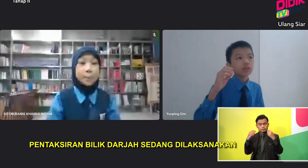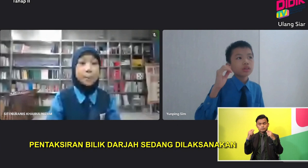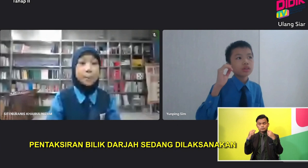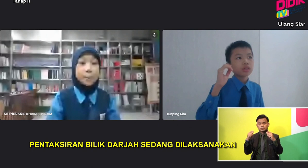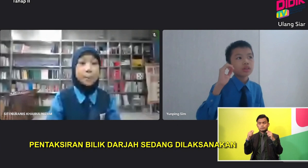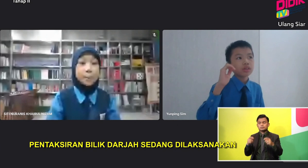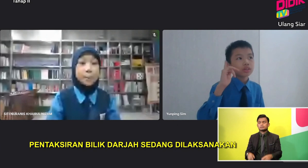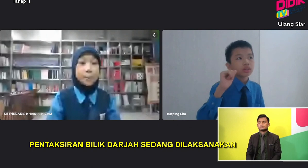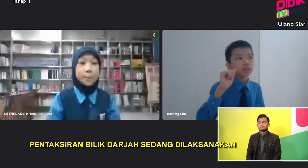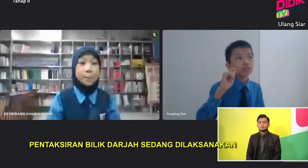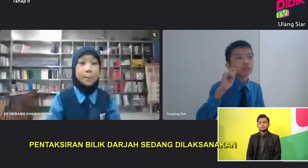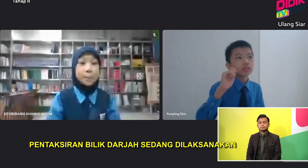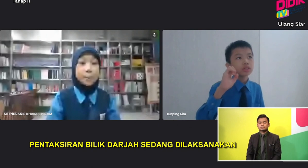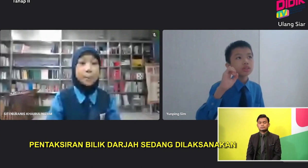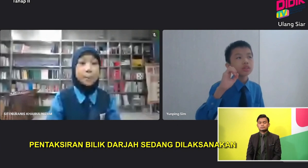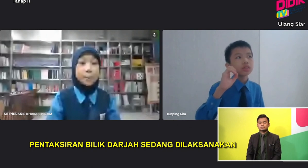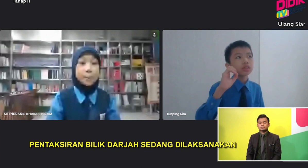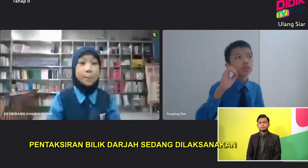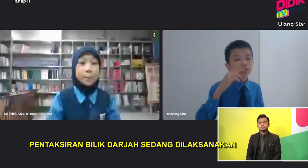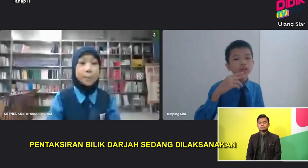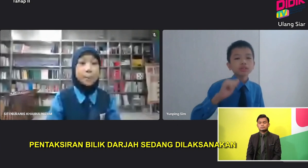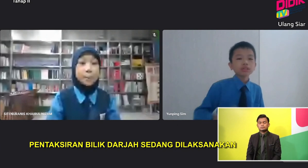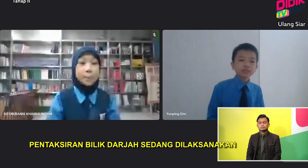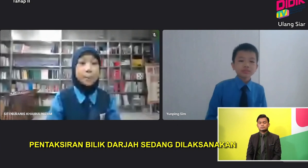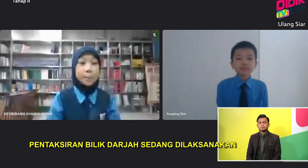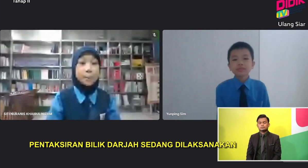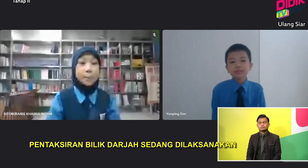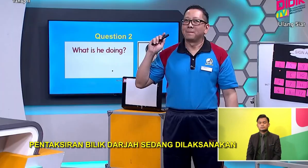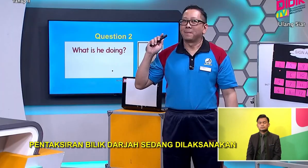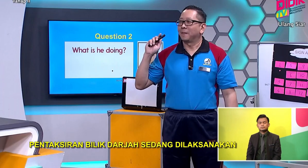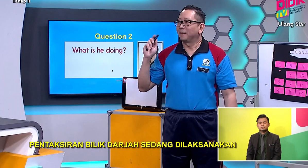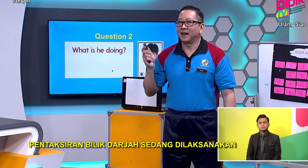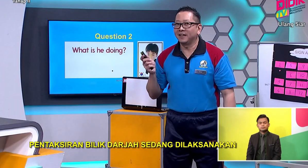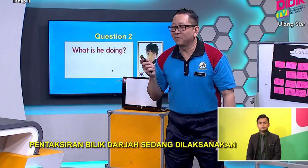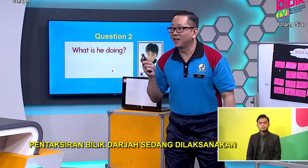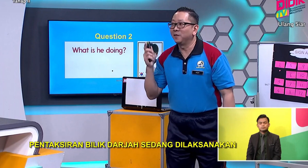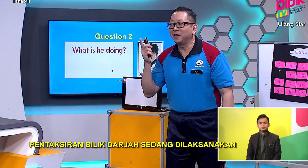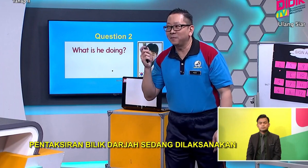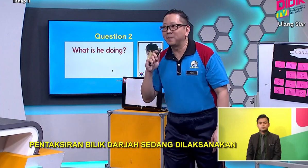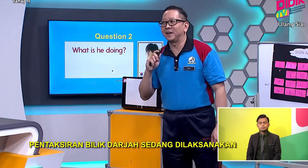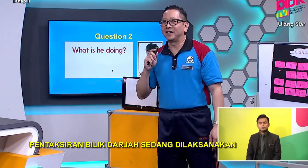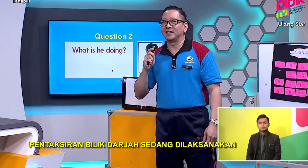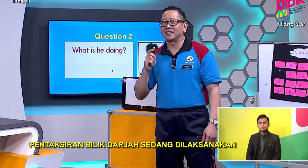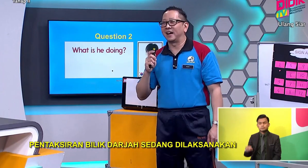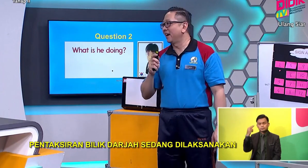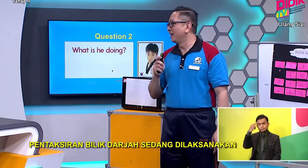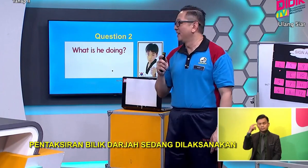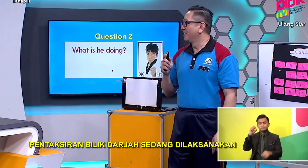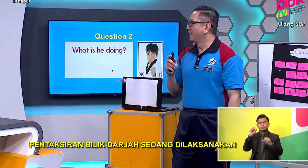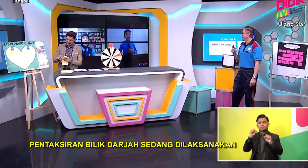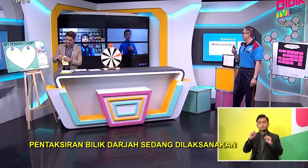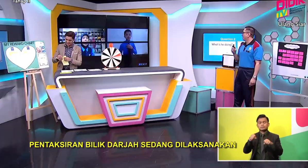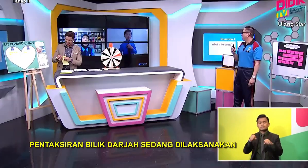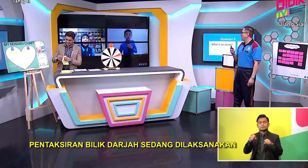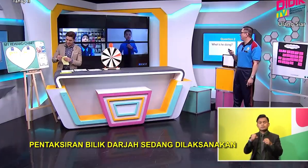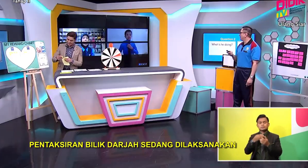Okay Okay mind Okay Okay Okay Hanif can you give Peng Peng another star Peng